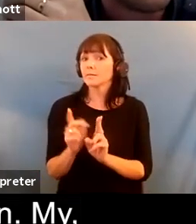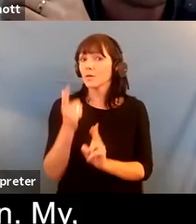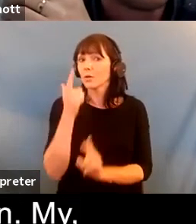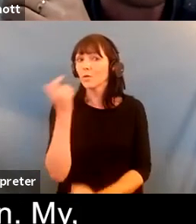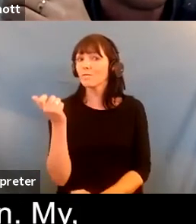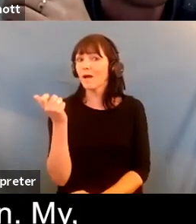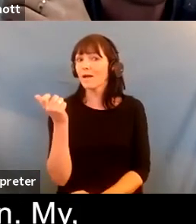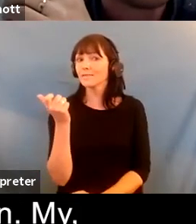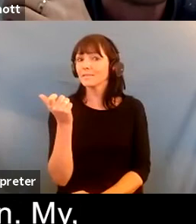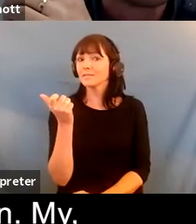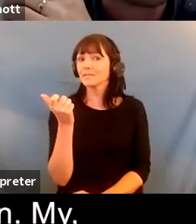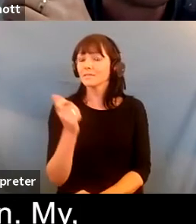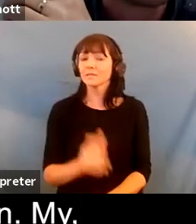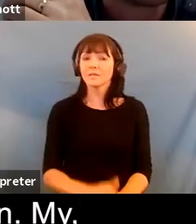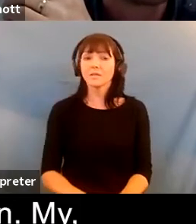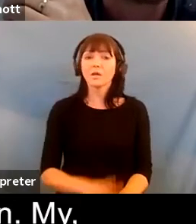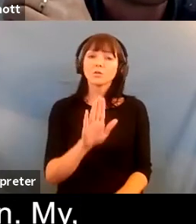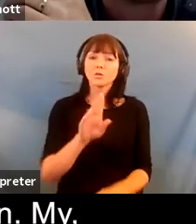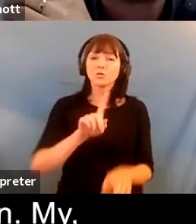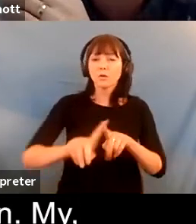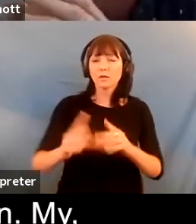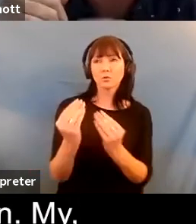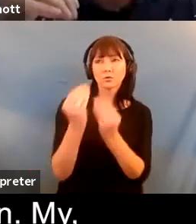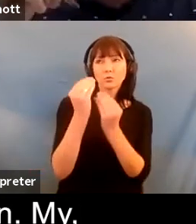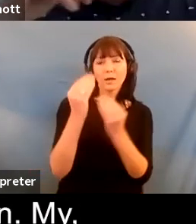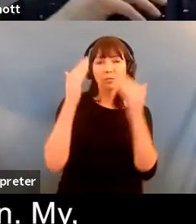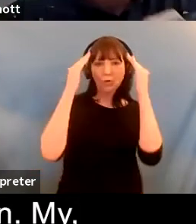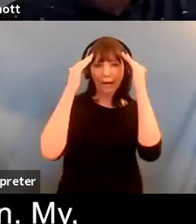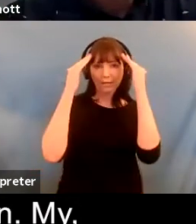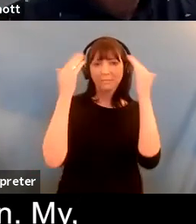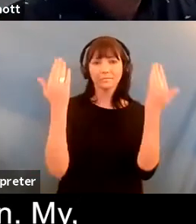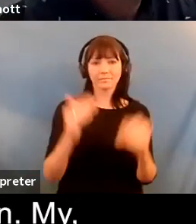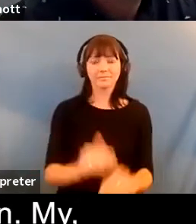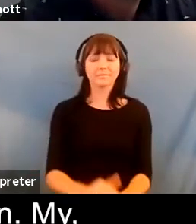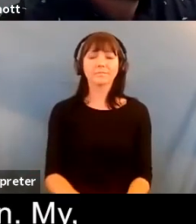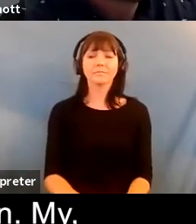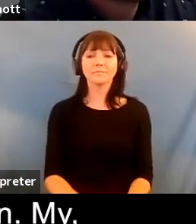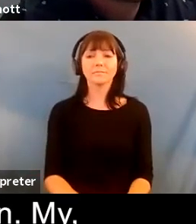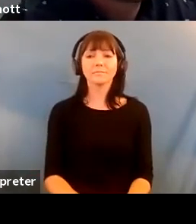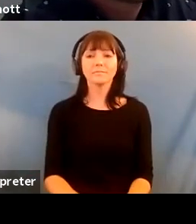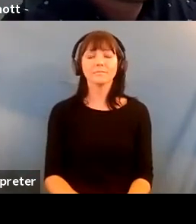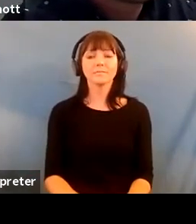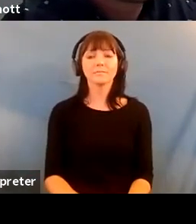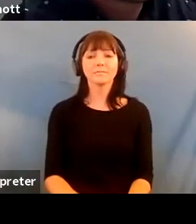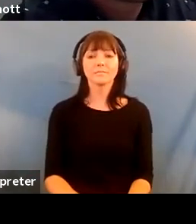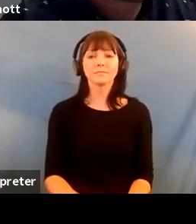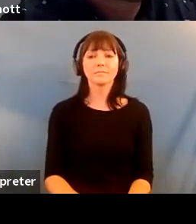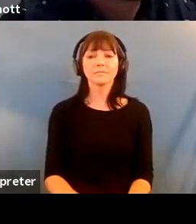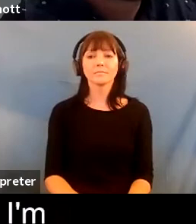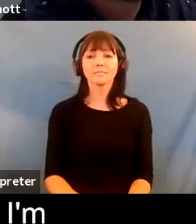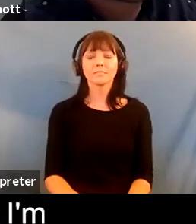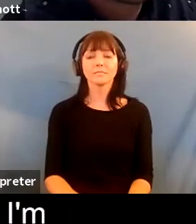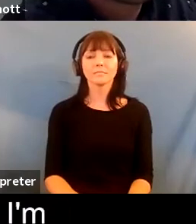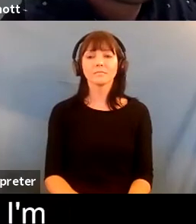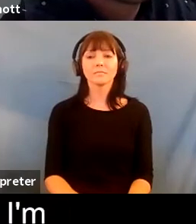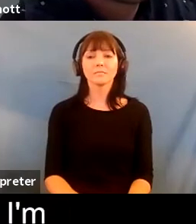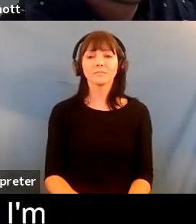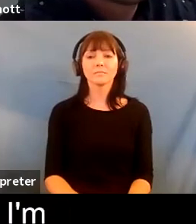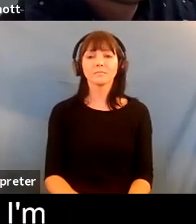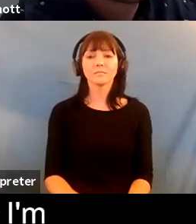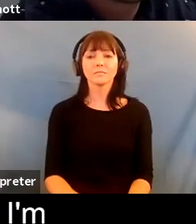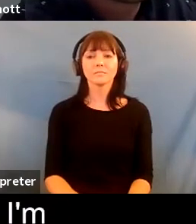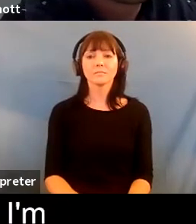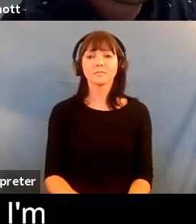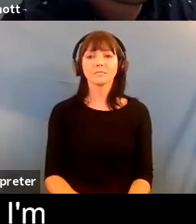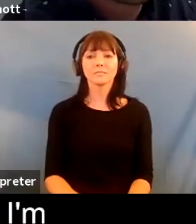that's my teacher brain um my my for me i find that i do